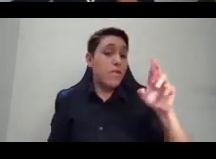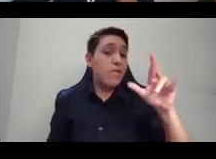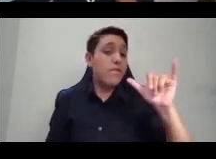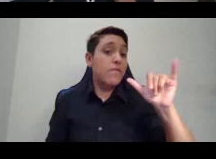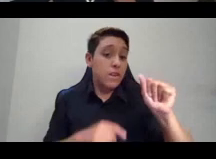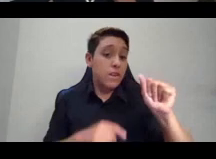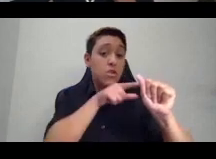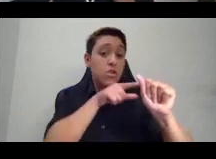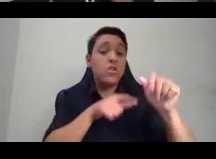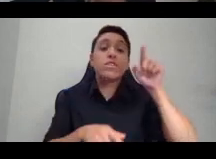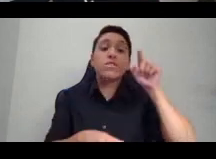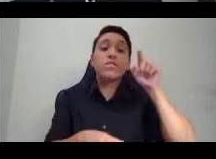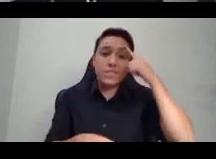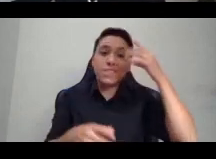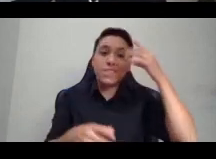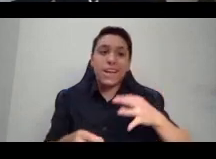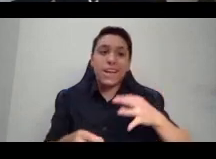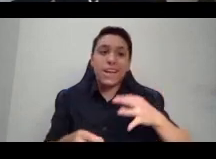dehumanization.